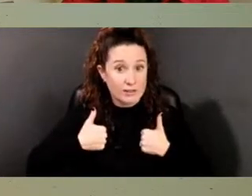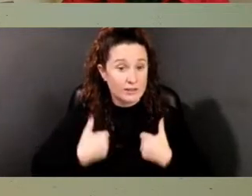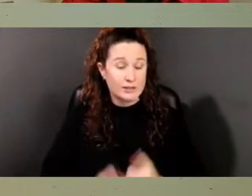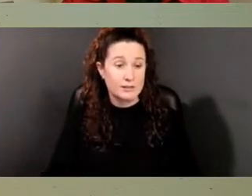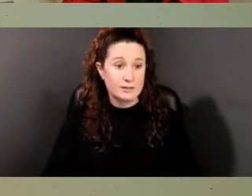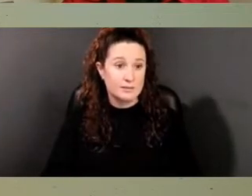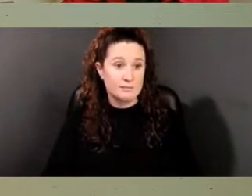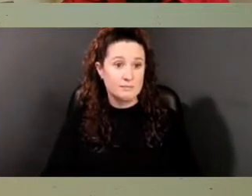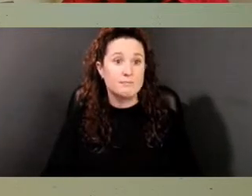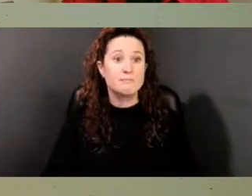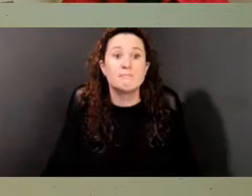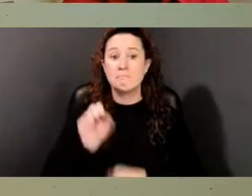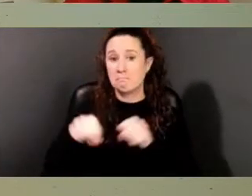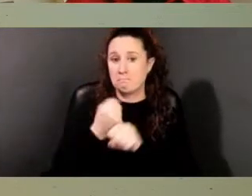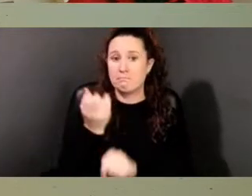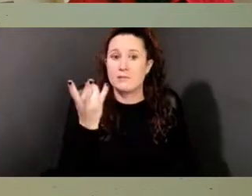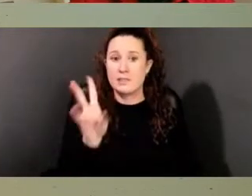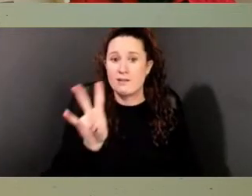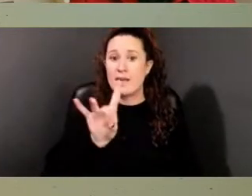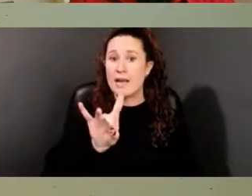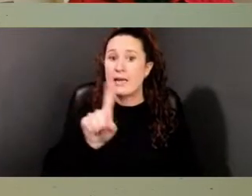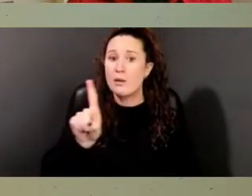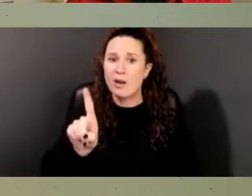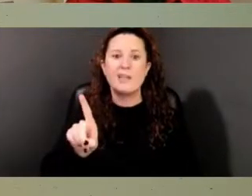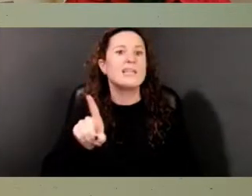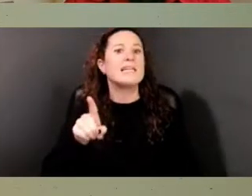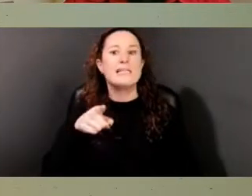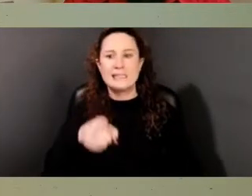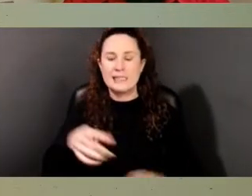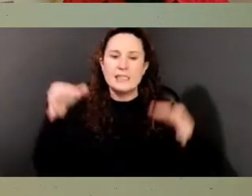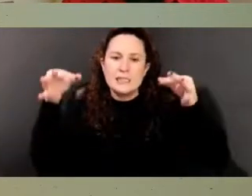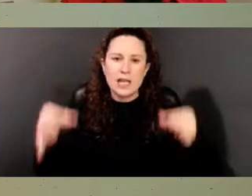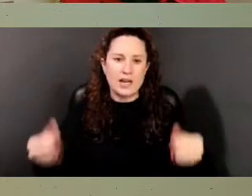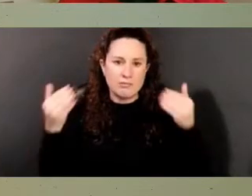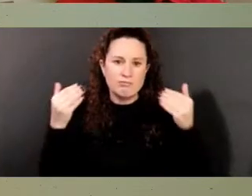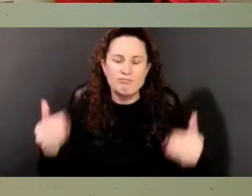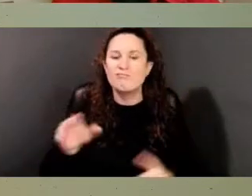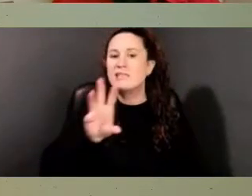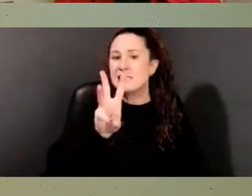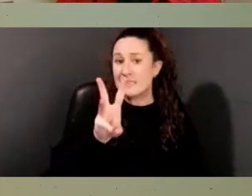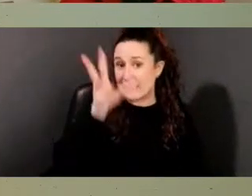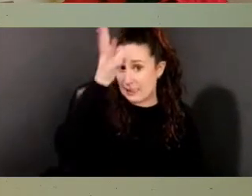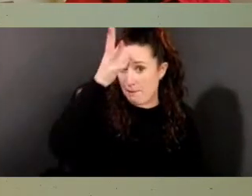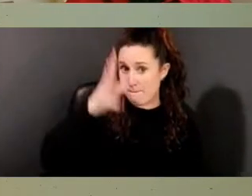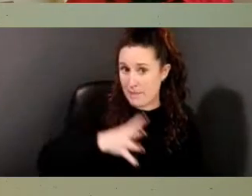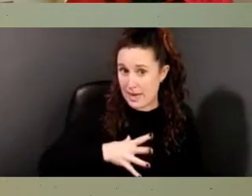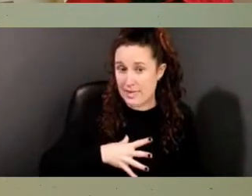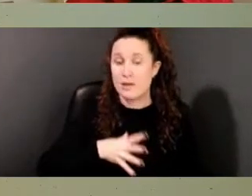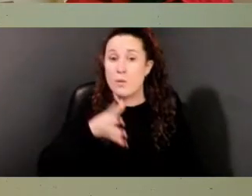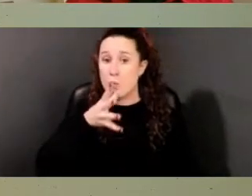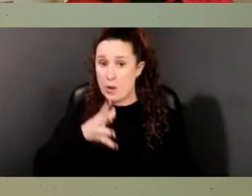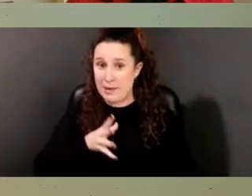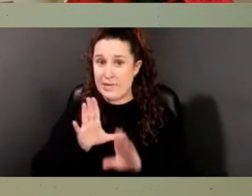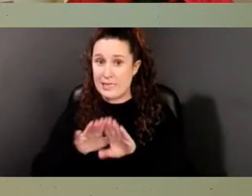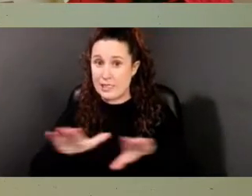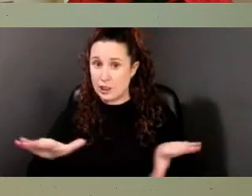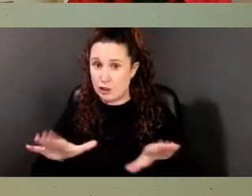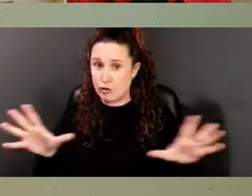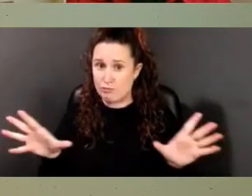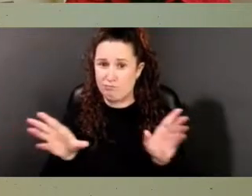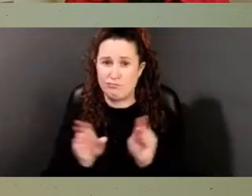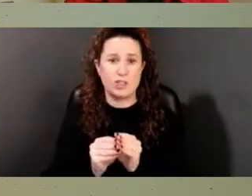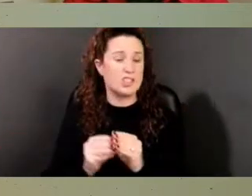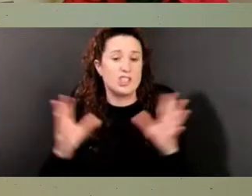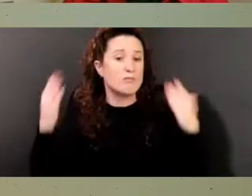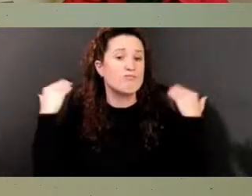In 1781, he unconditionally manumitted or set free six men and women and children. And we don't know why he